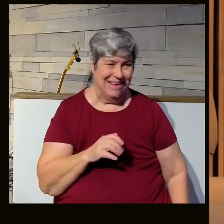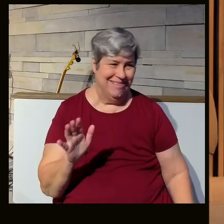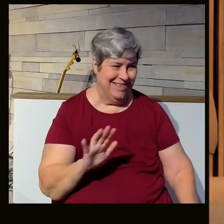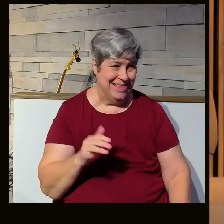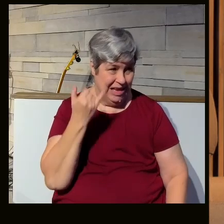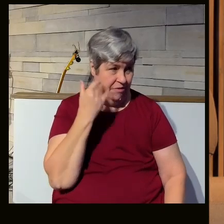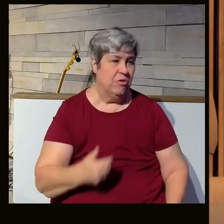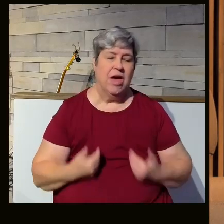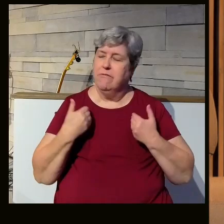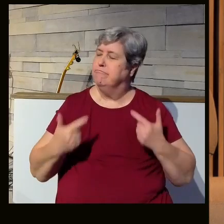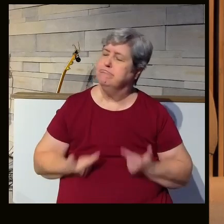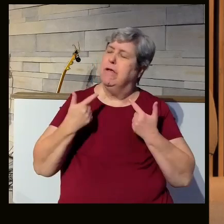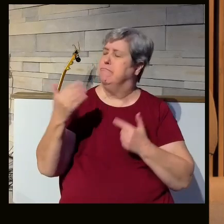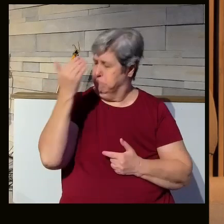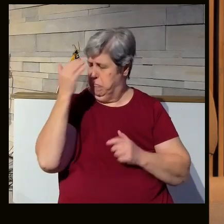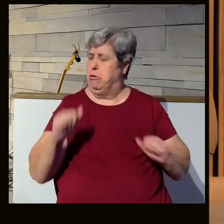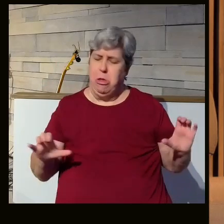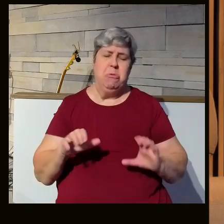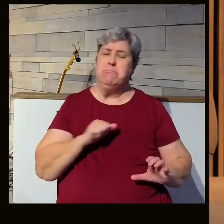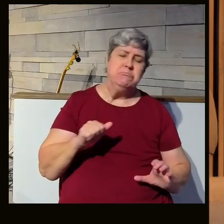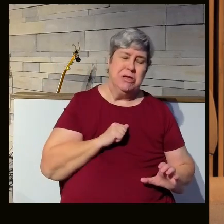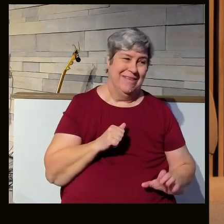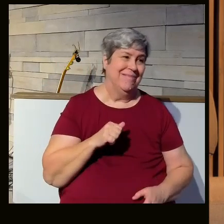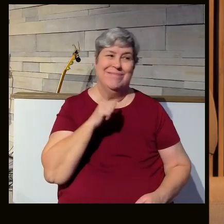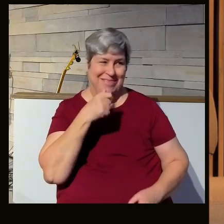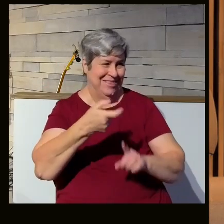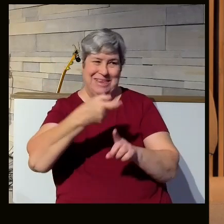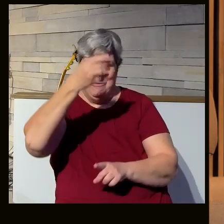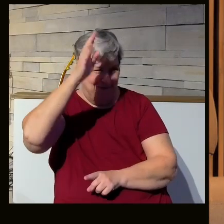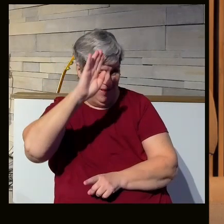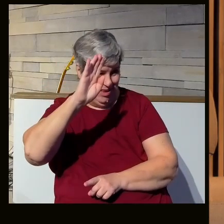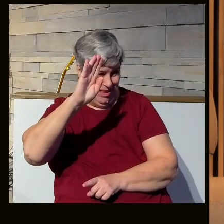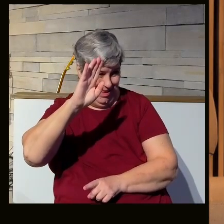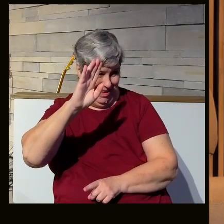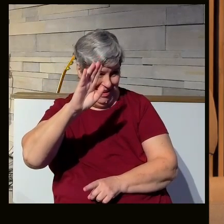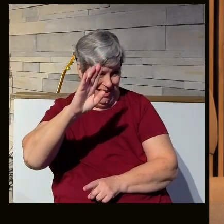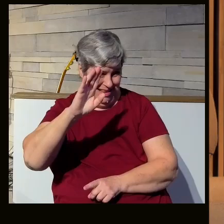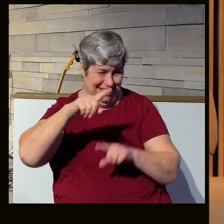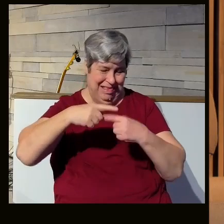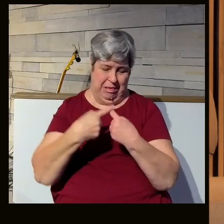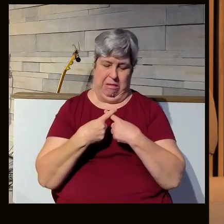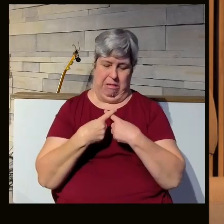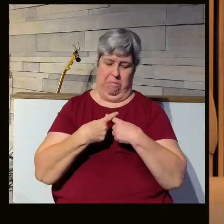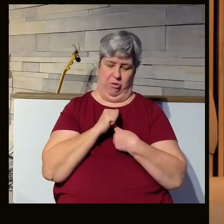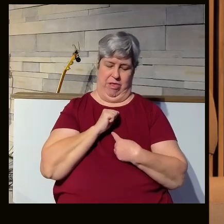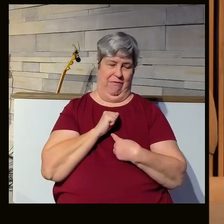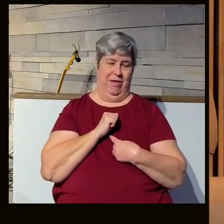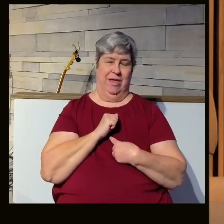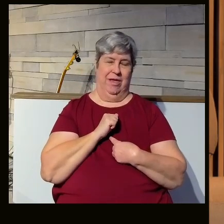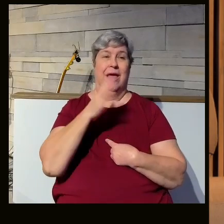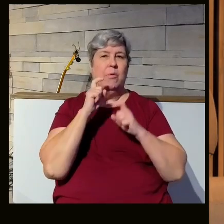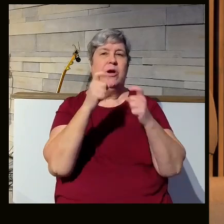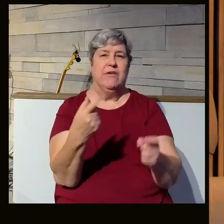this. If you've got life figured out on your own, that's not from God. Probably more from you. God is going to give you